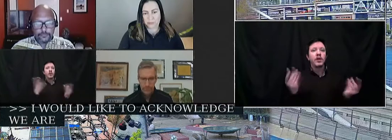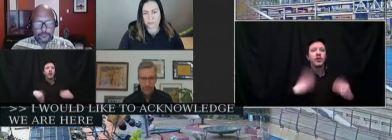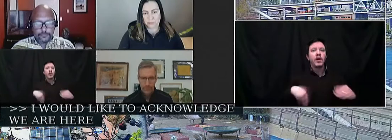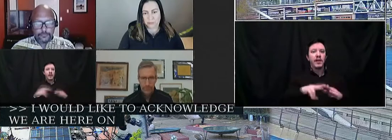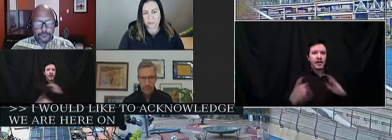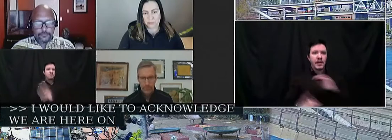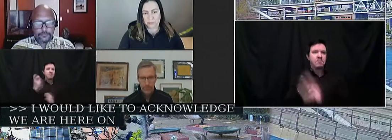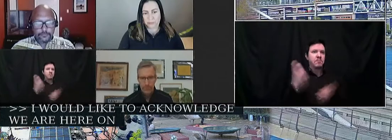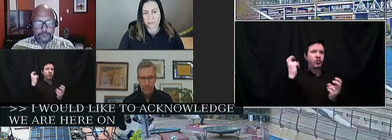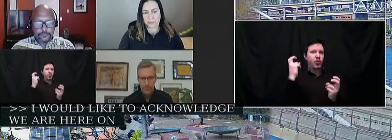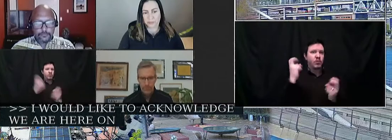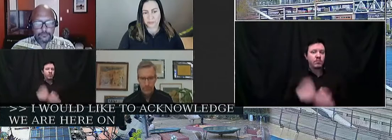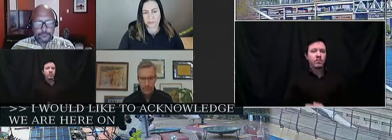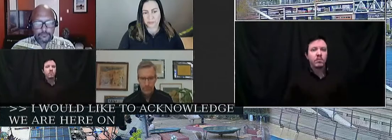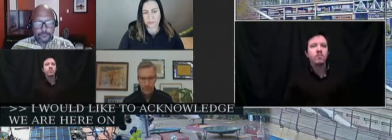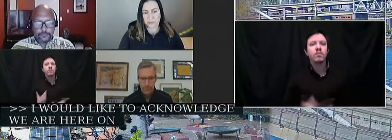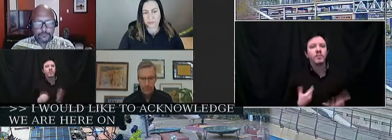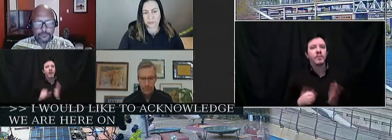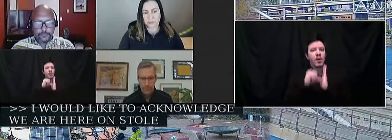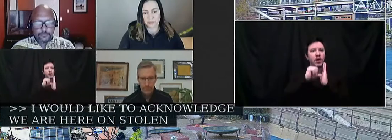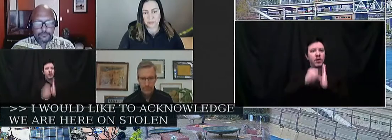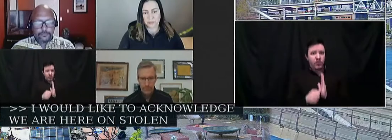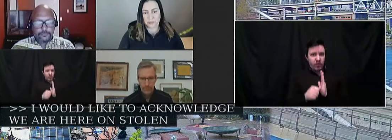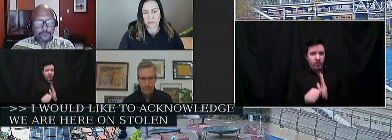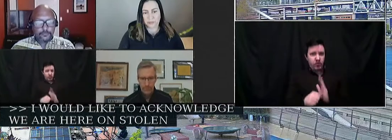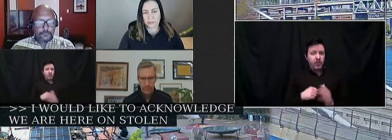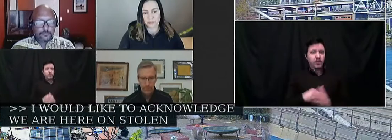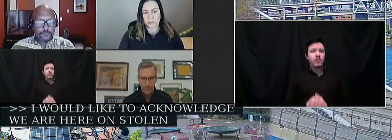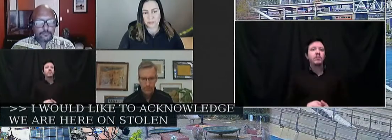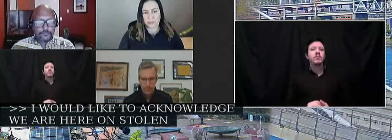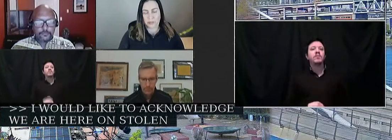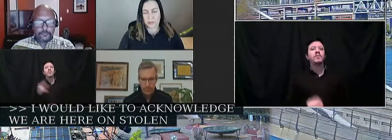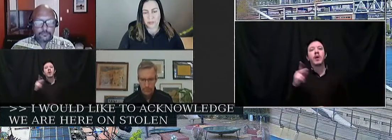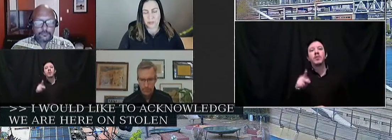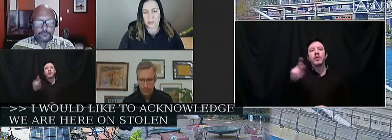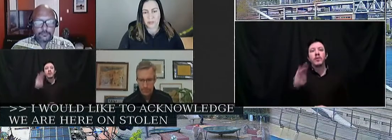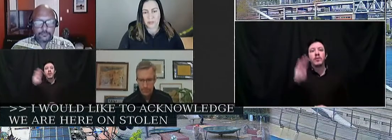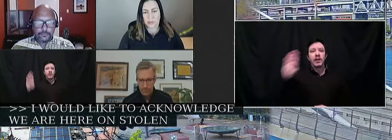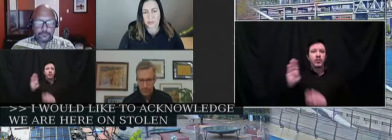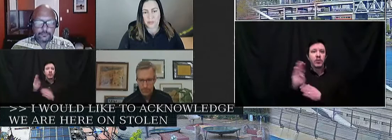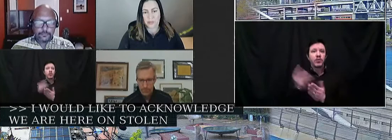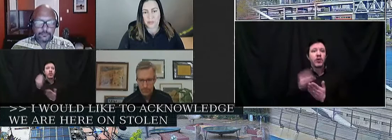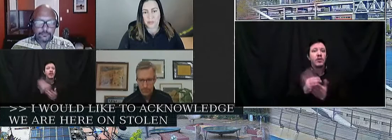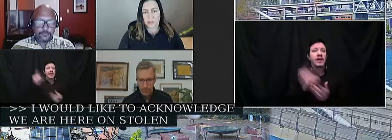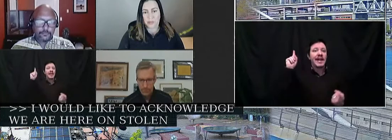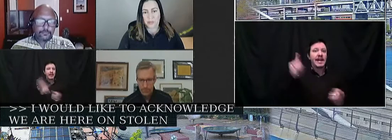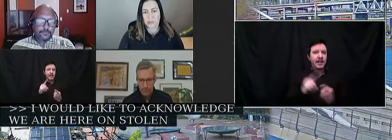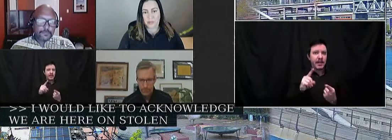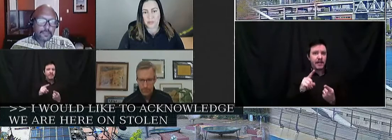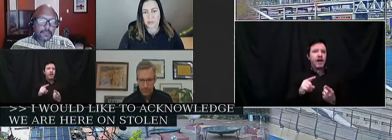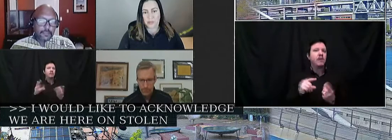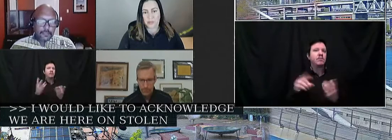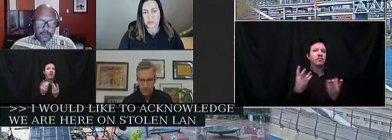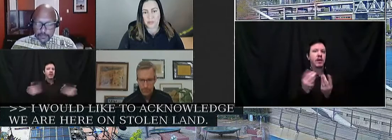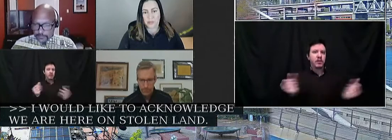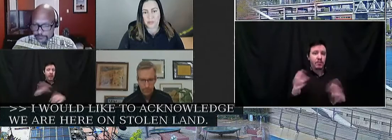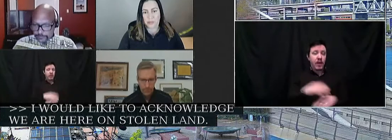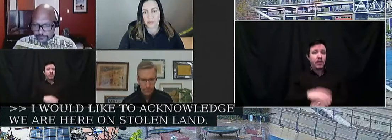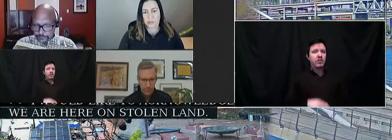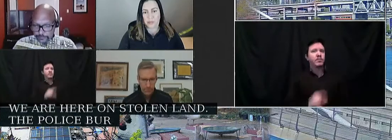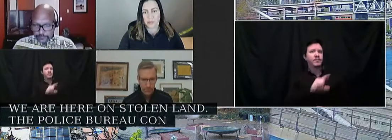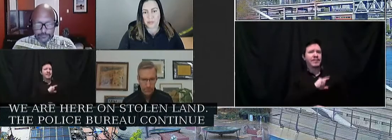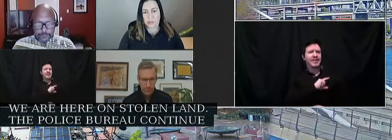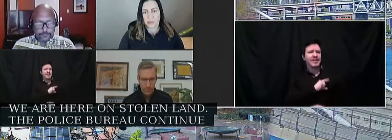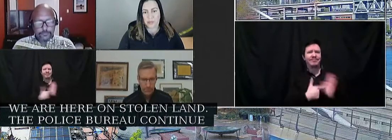and today I would like to reiterate the calls to defund and dismantle the Portland Police Bureau. They continue to show their inability to keep the